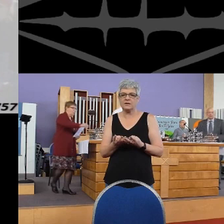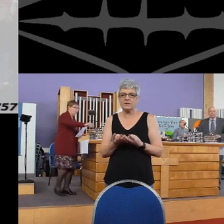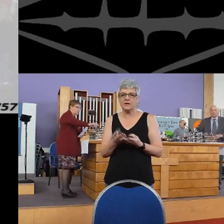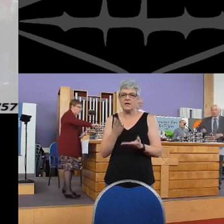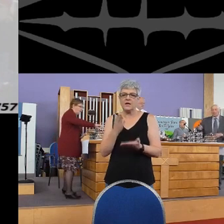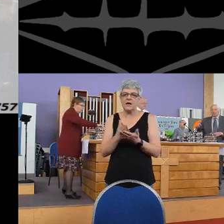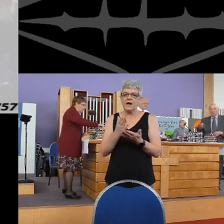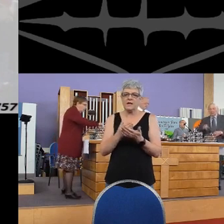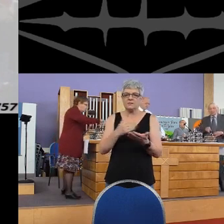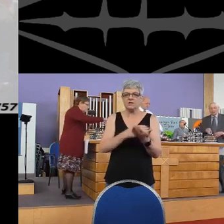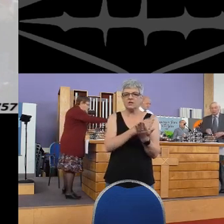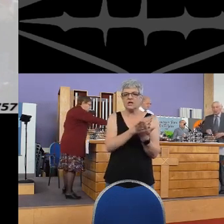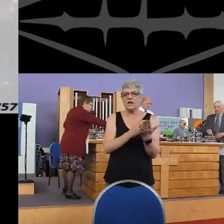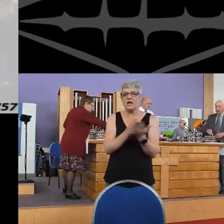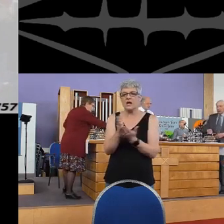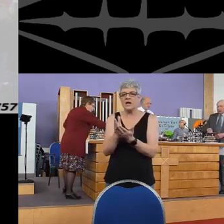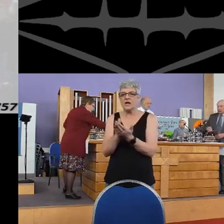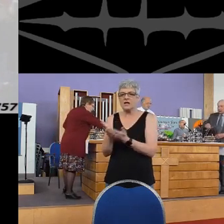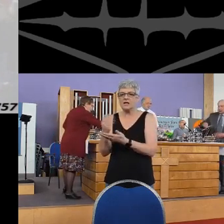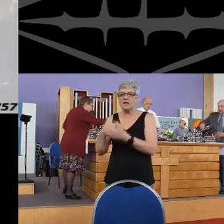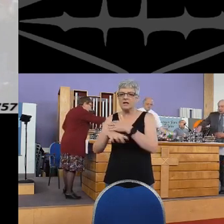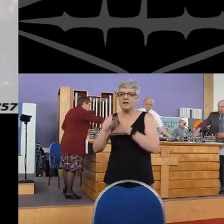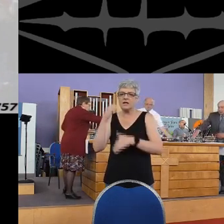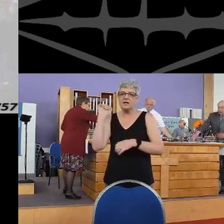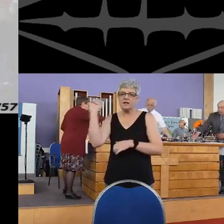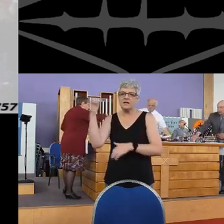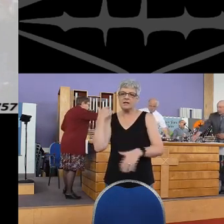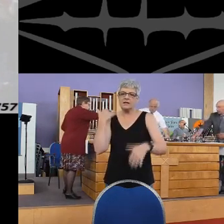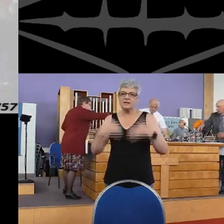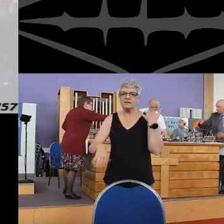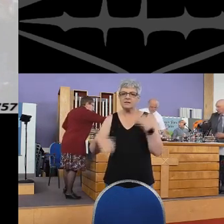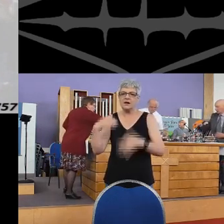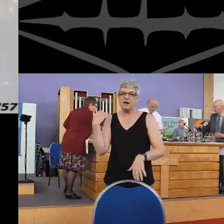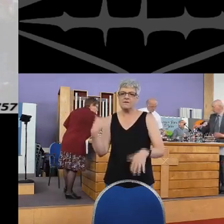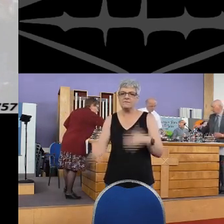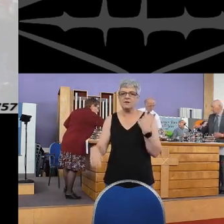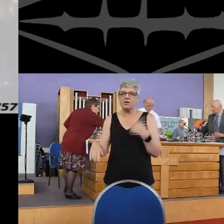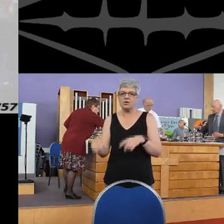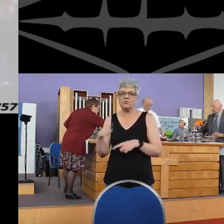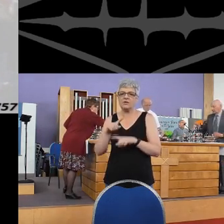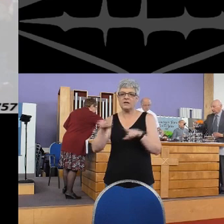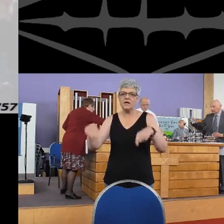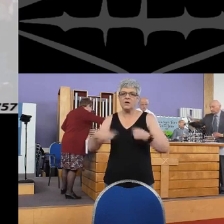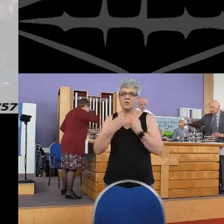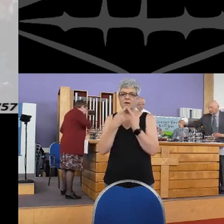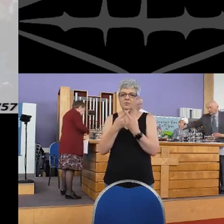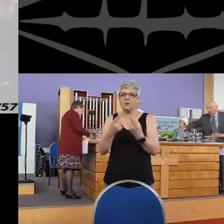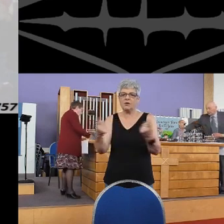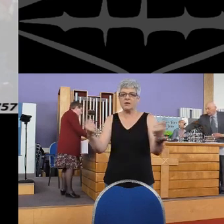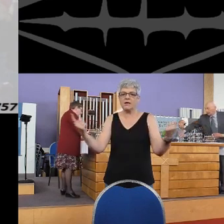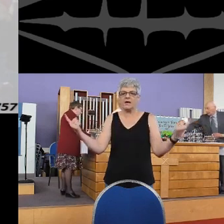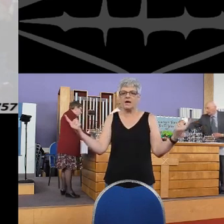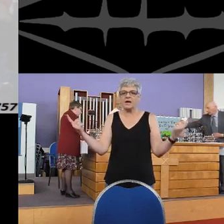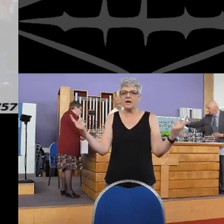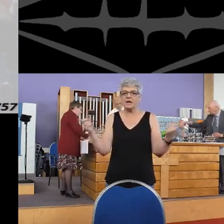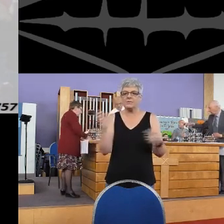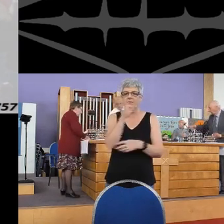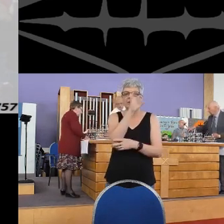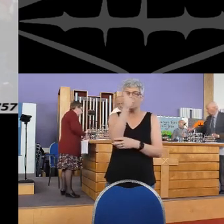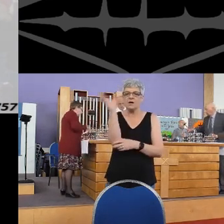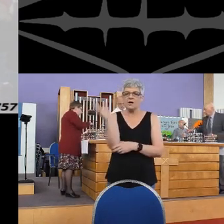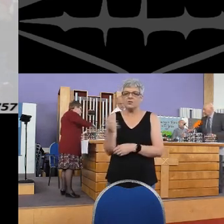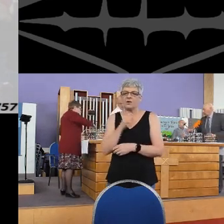As we share in His suffering We proclaim